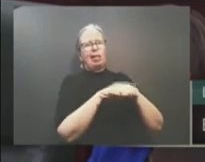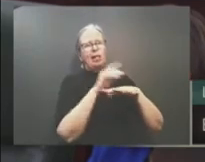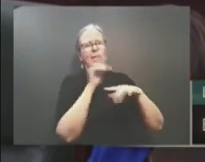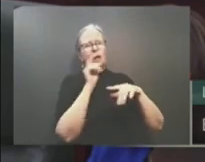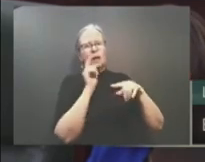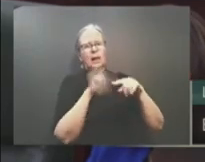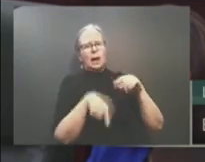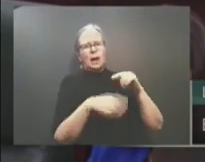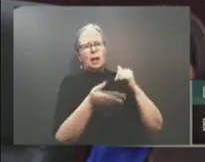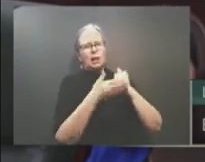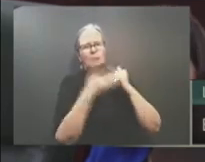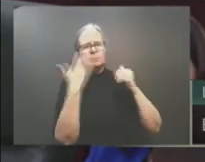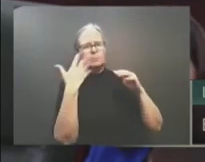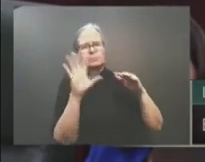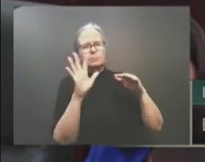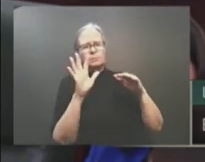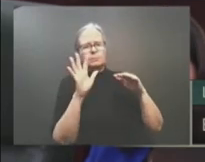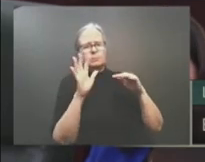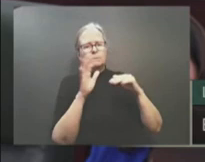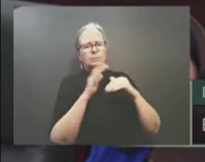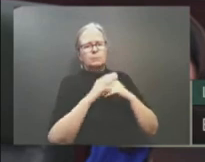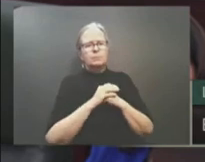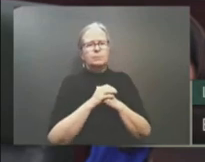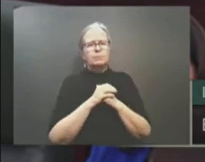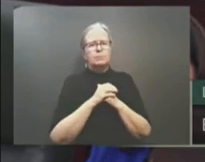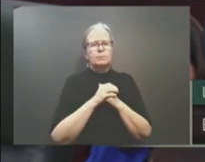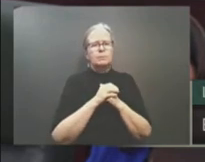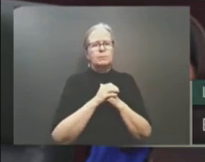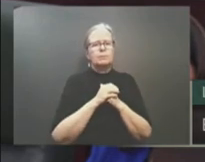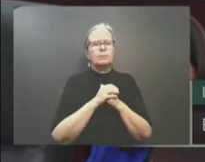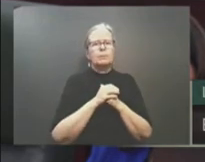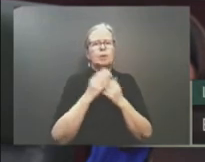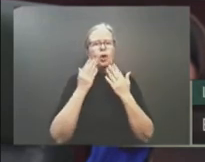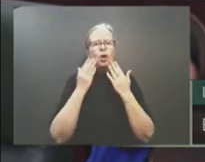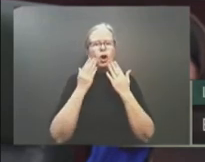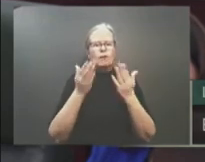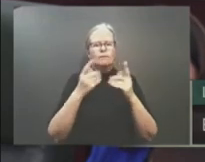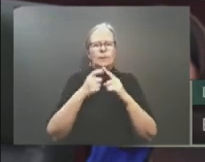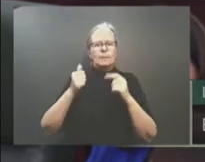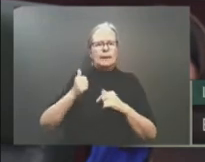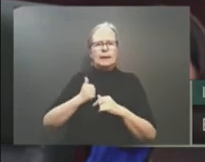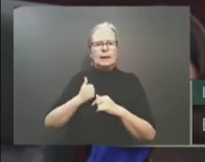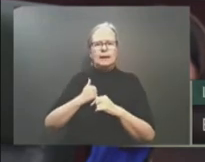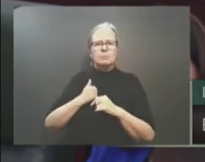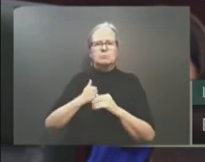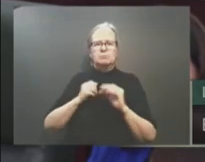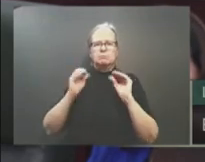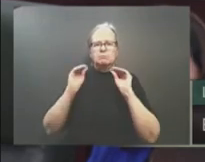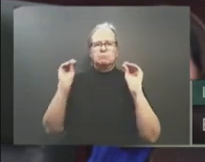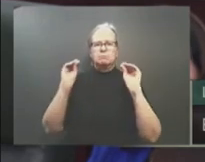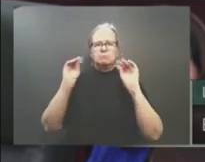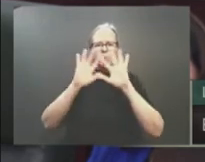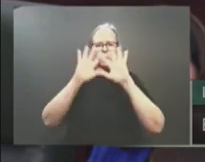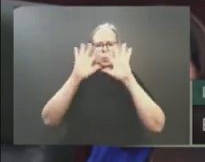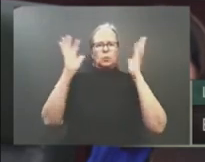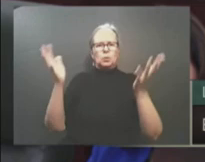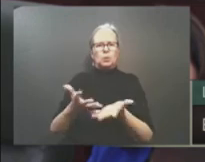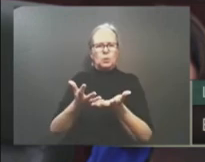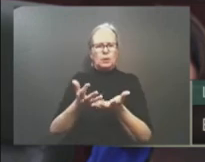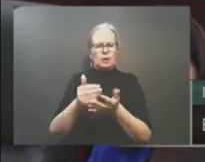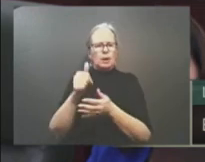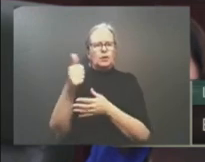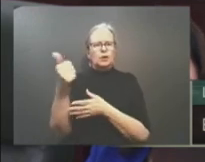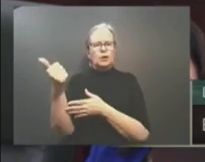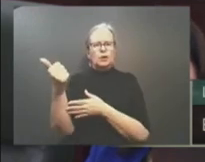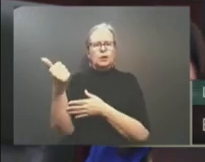credence to ESG concerns, with despotic leaders who use their energy wealth for destructive purposes. And it